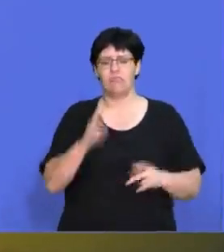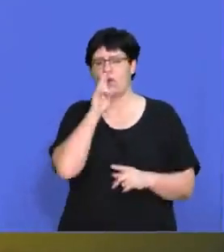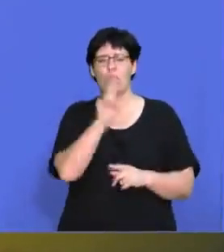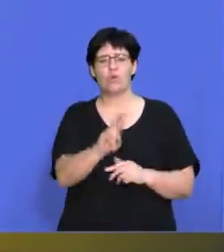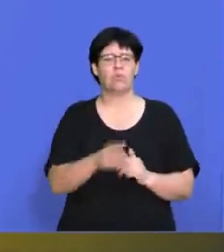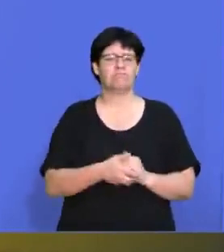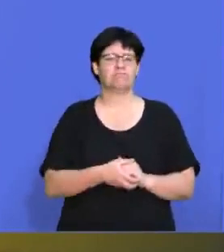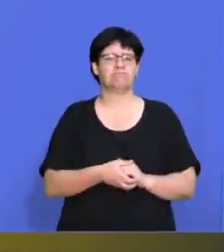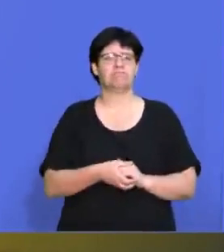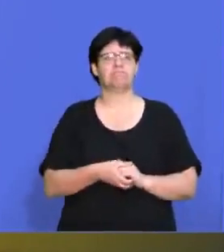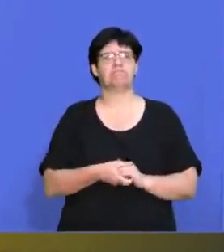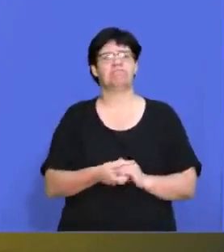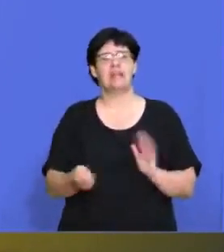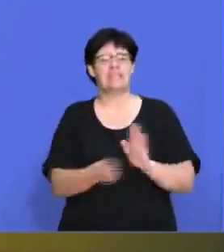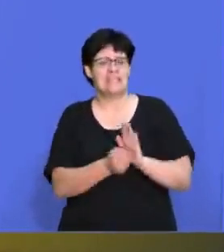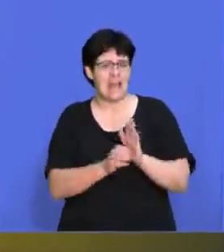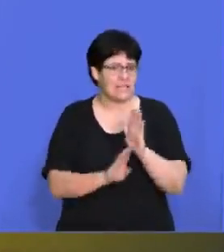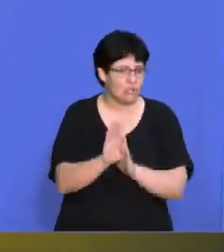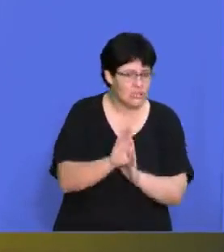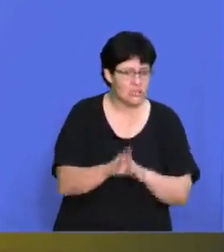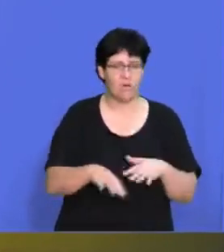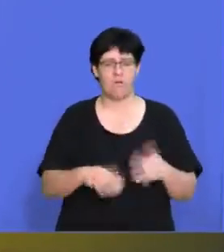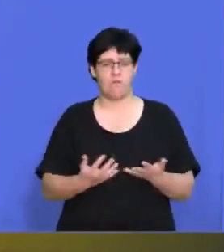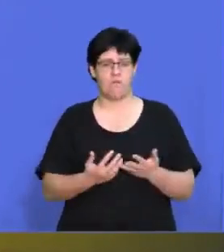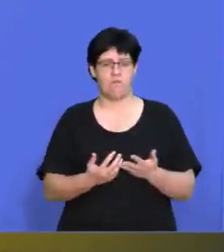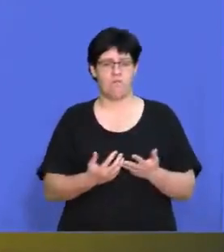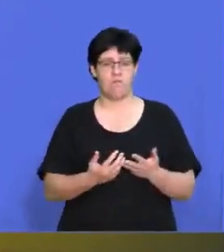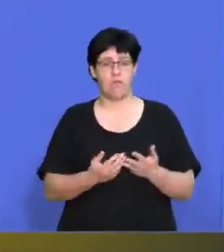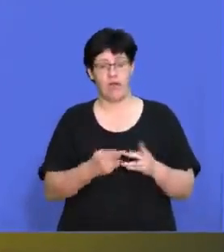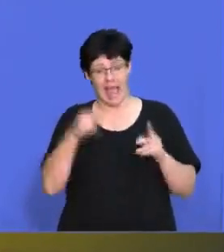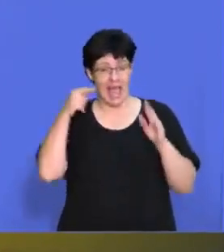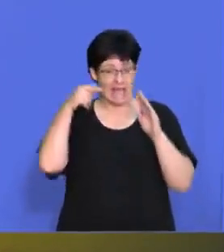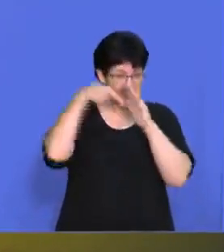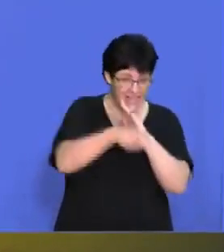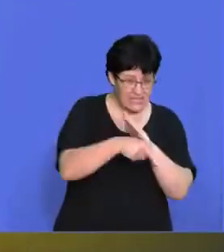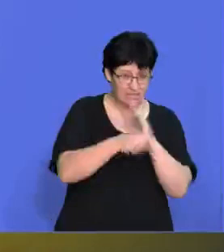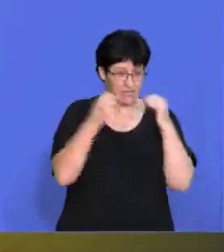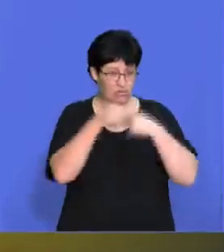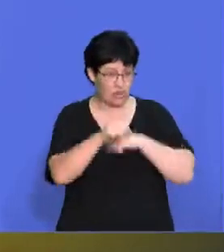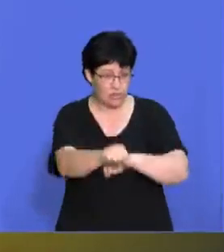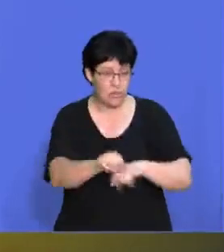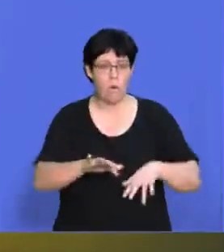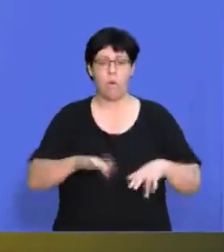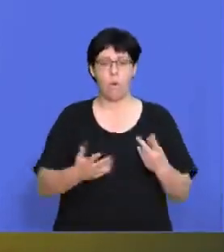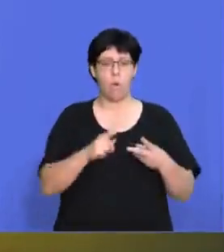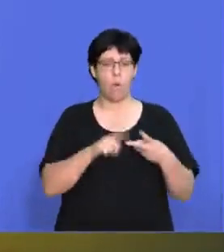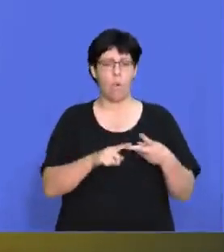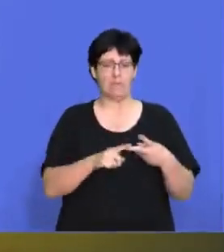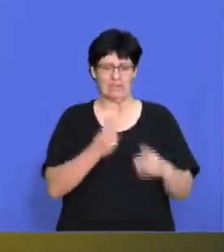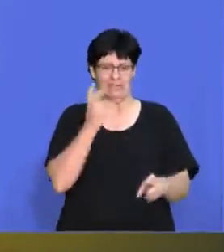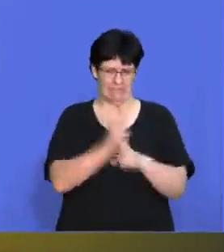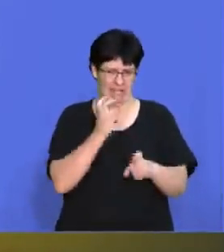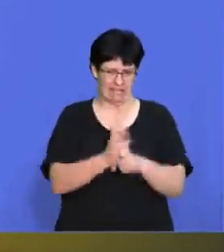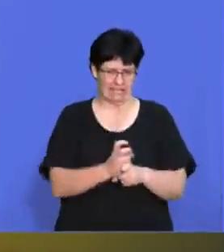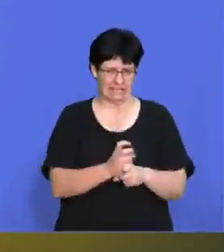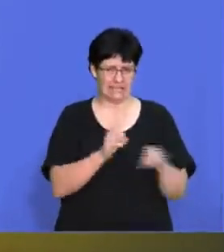are we looking at increasing our sales, so therefore we're going to go for an intensive strategy, or is the business under a bit